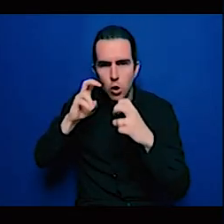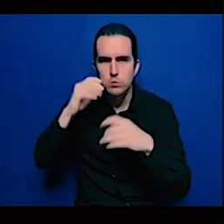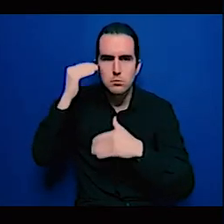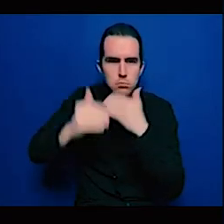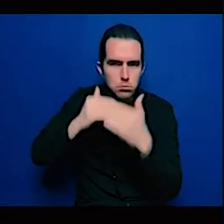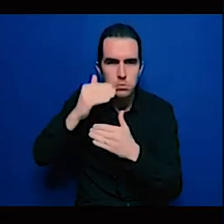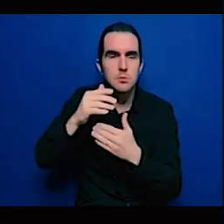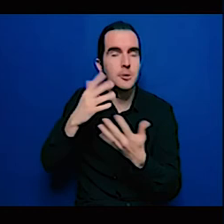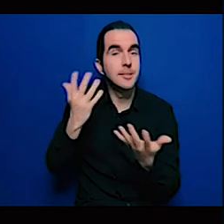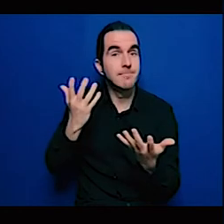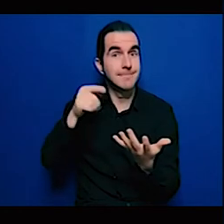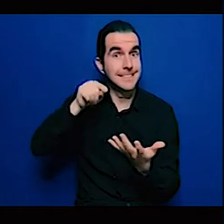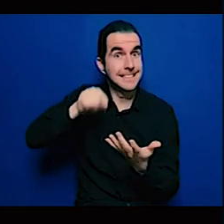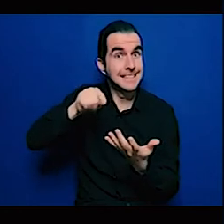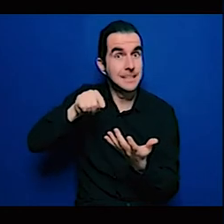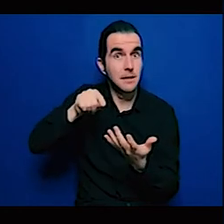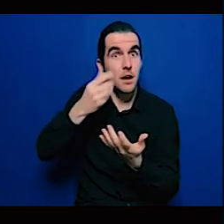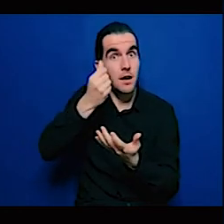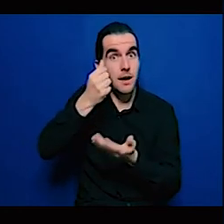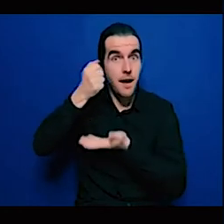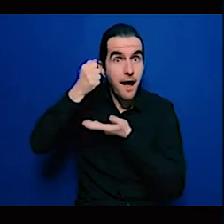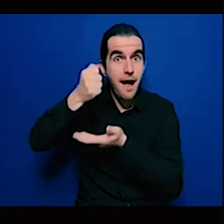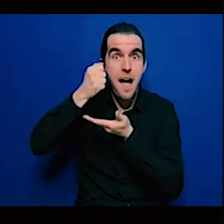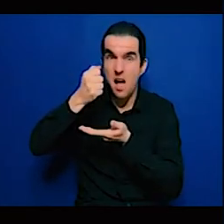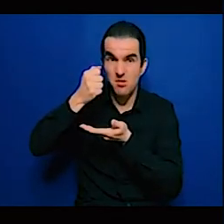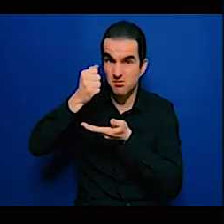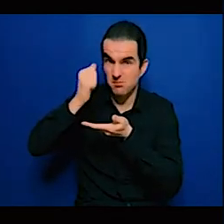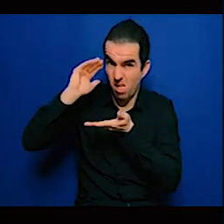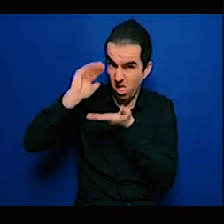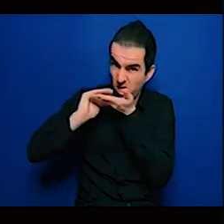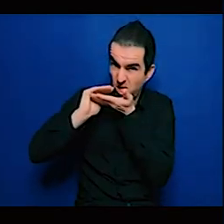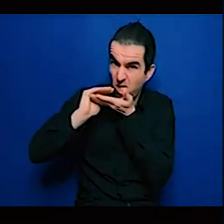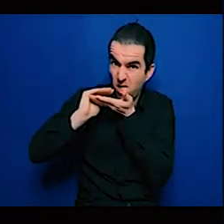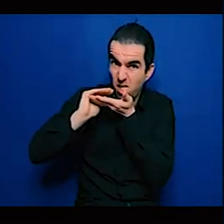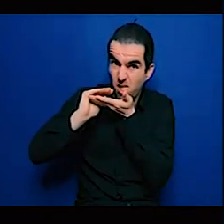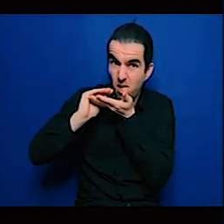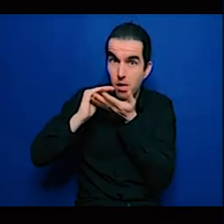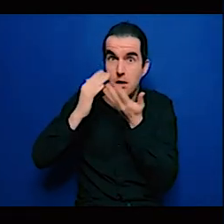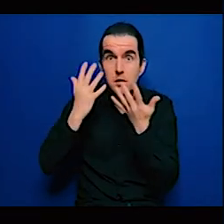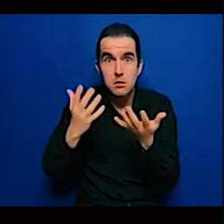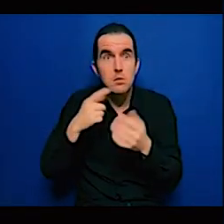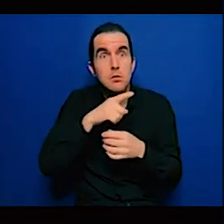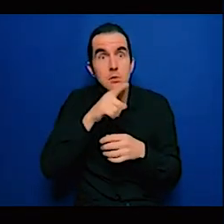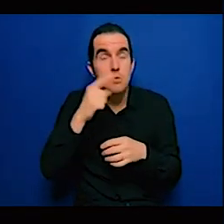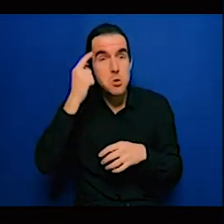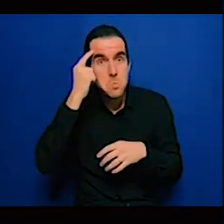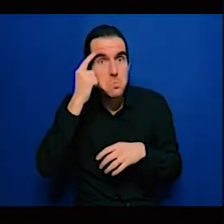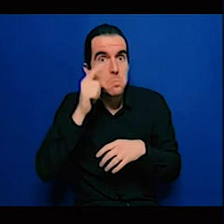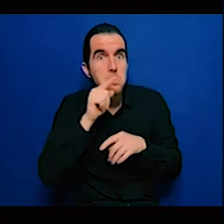African universities involved in research today we have to develop African solutions